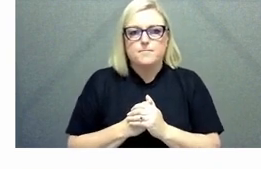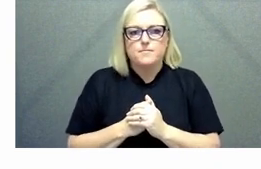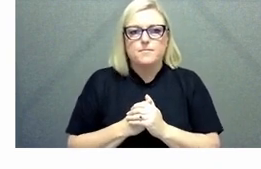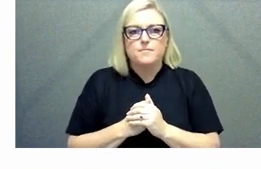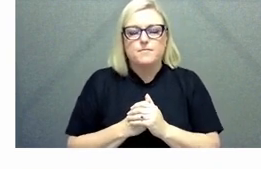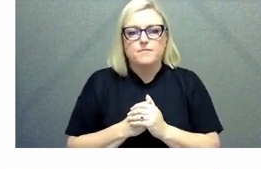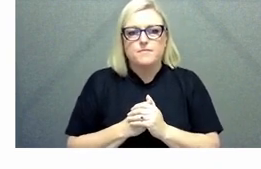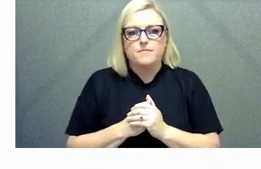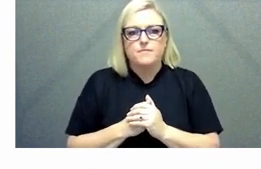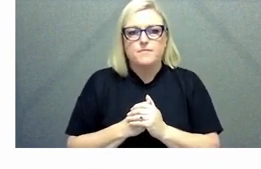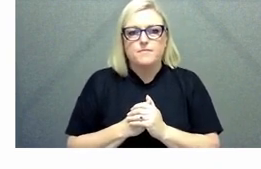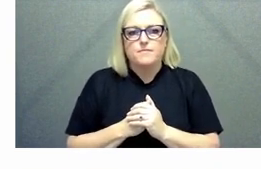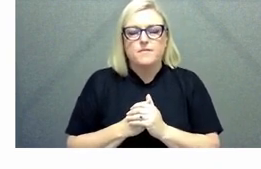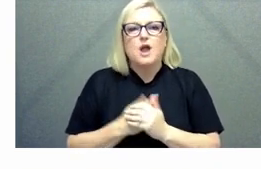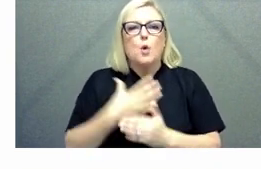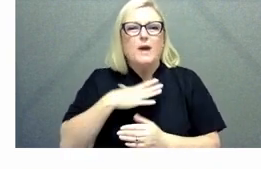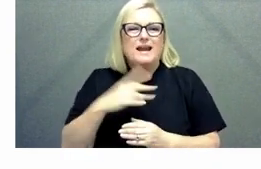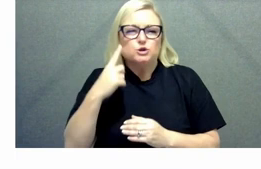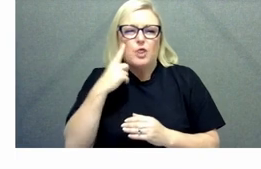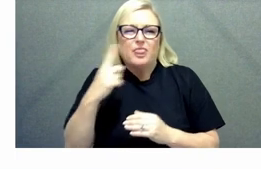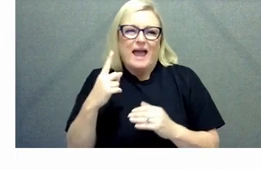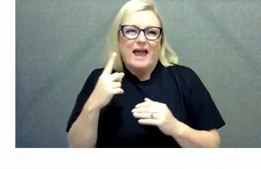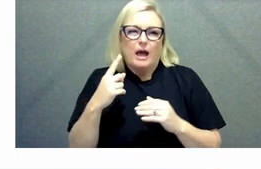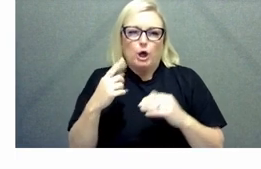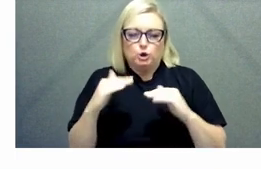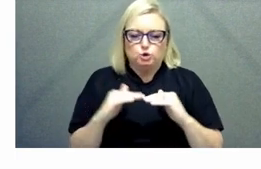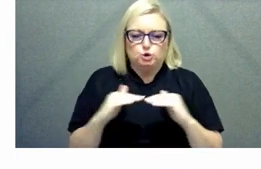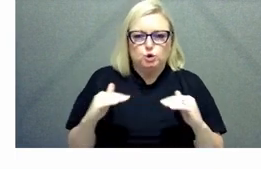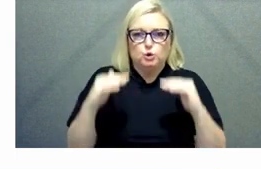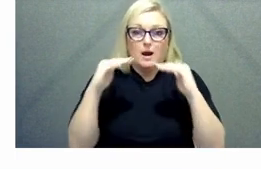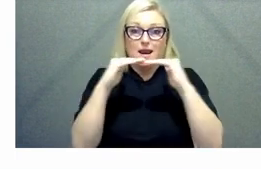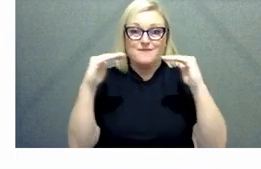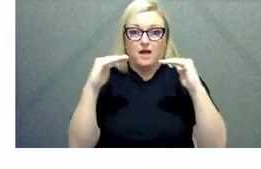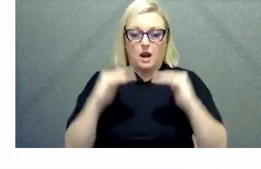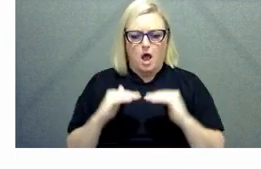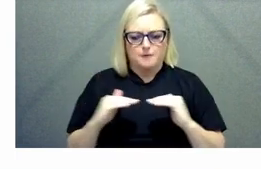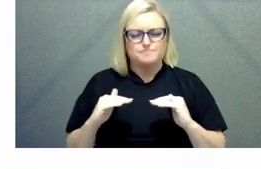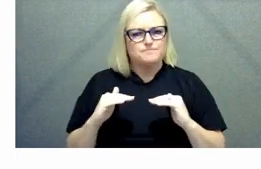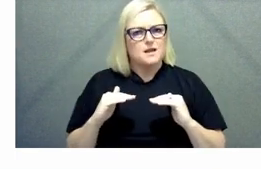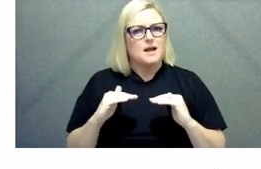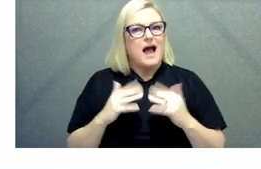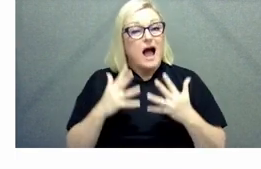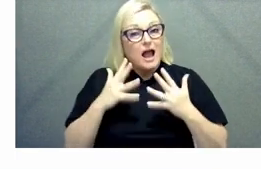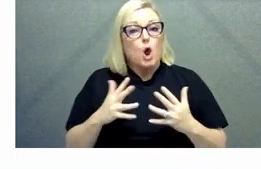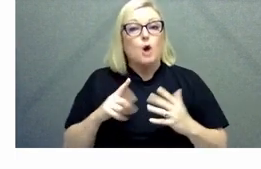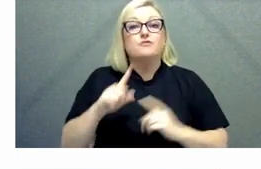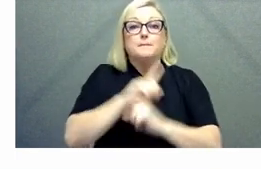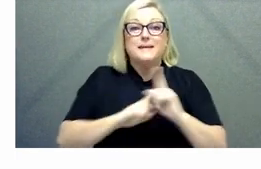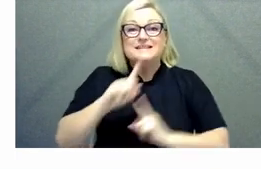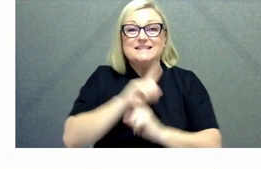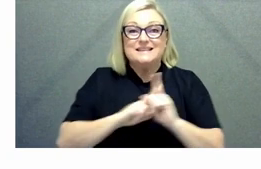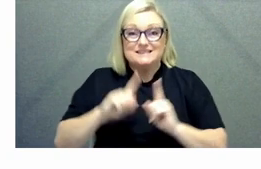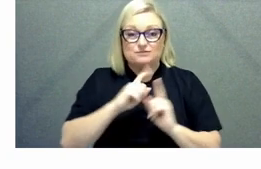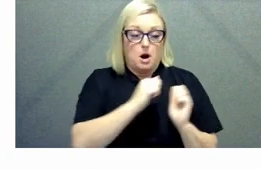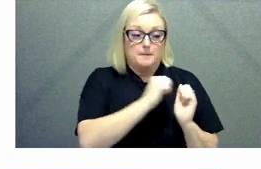ways uh small and large uh we we spend a lot of our time in meetings are we actually running good meetings uh or do